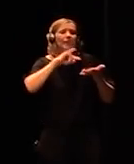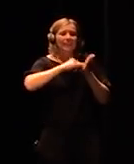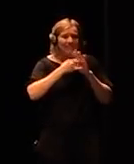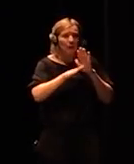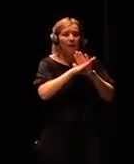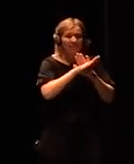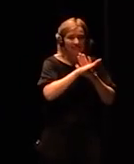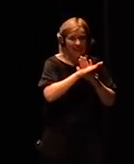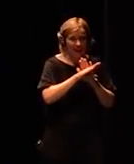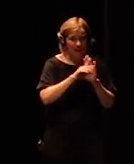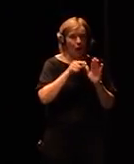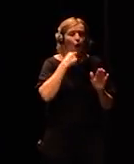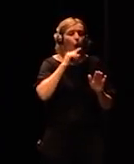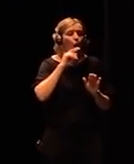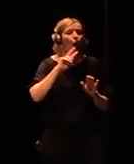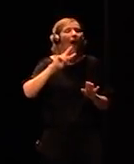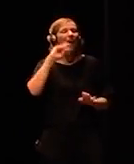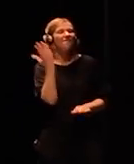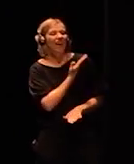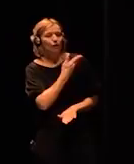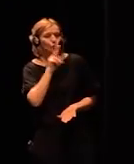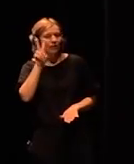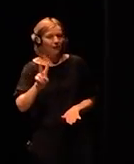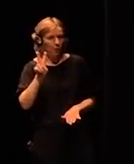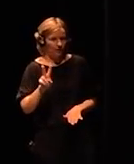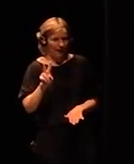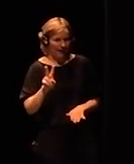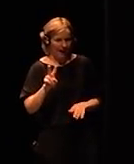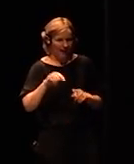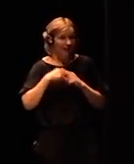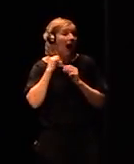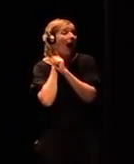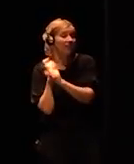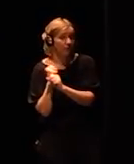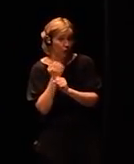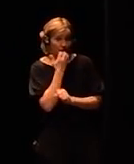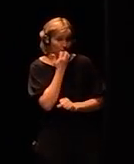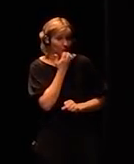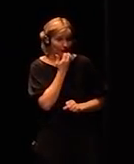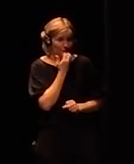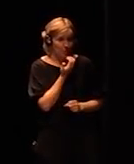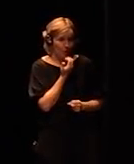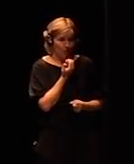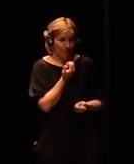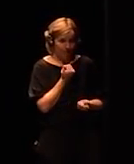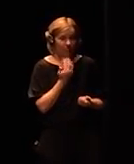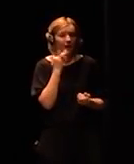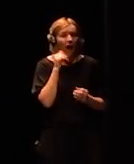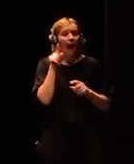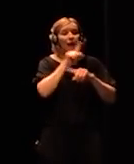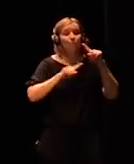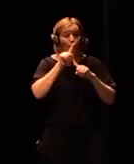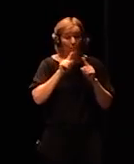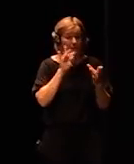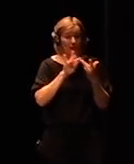effects in the digital business we have addiction we have this brain computer interface idea we have domination by